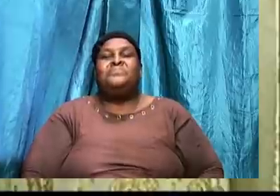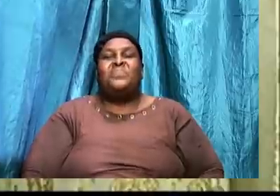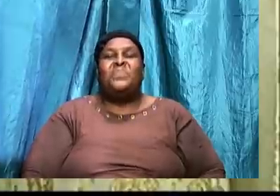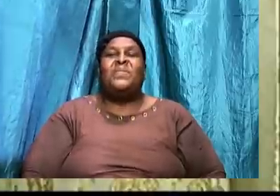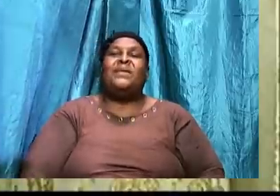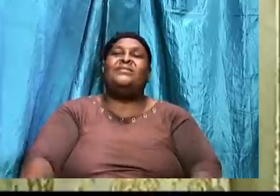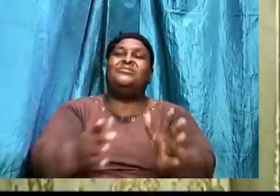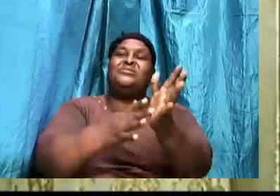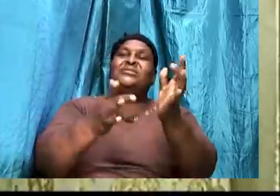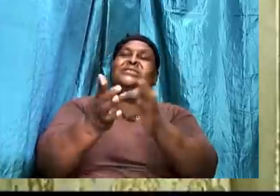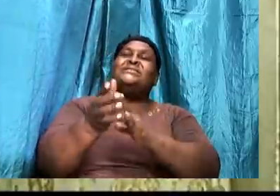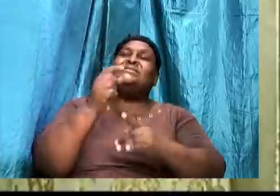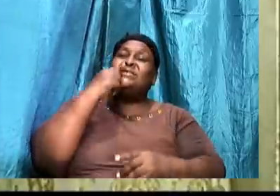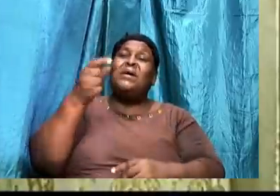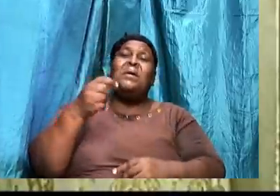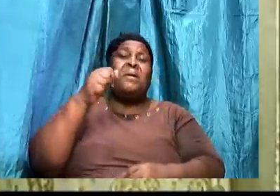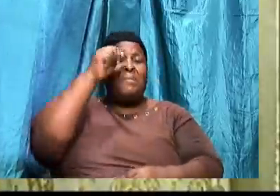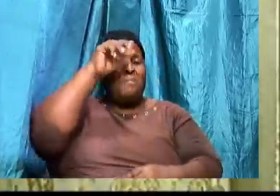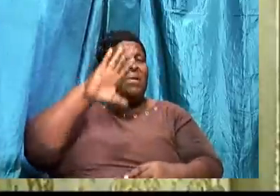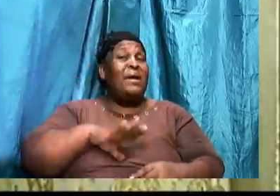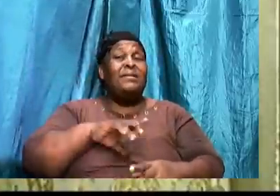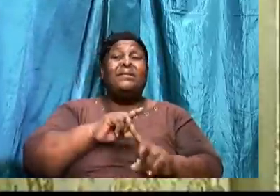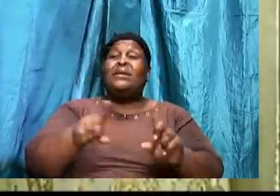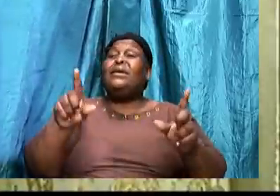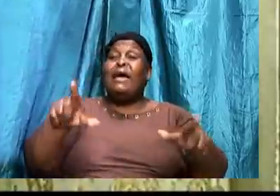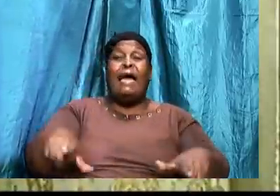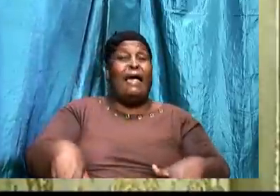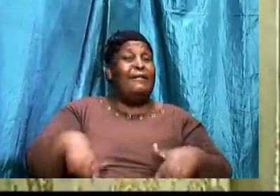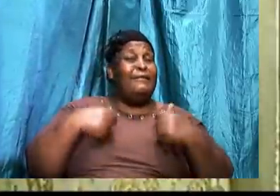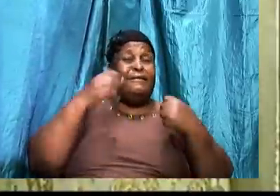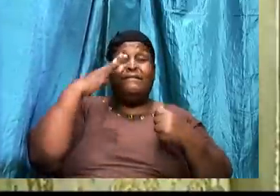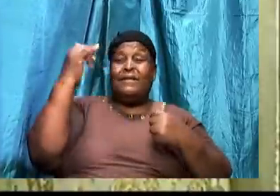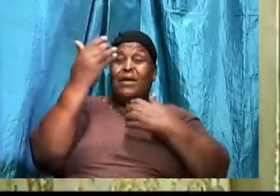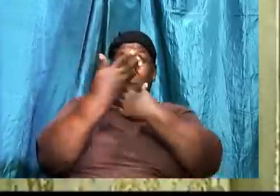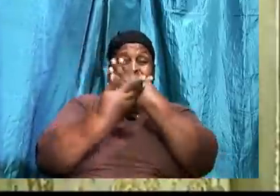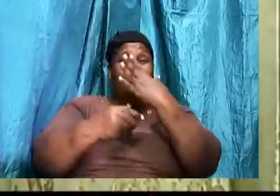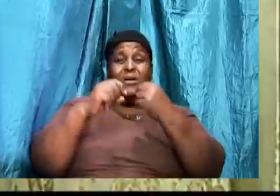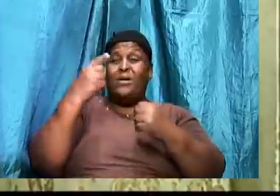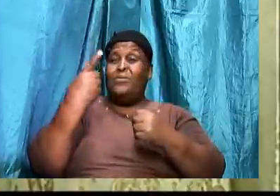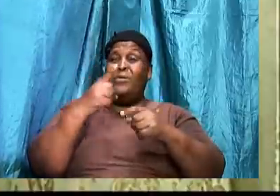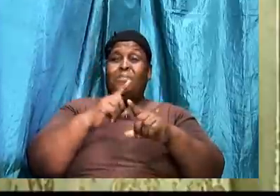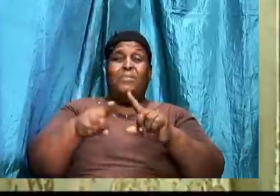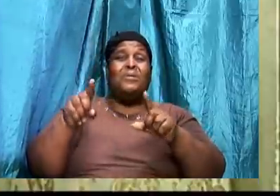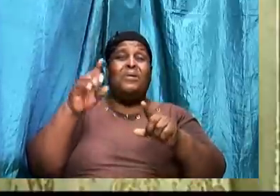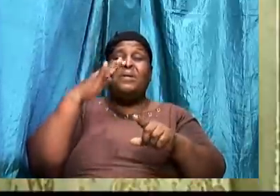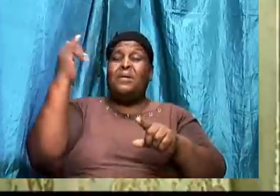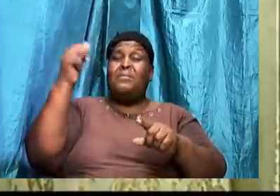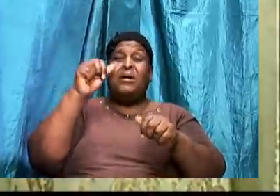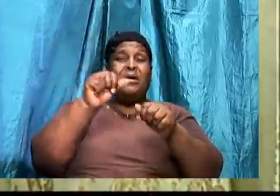Jesus said, shall not live by bread alone. But by every word. That proceeded.